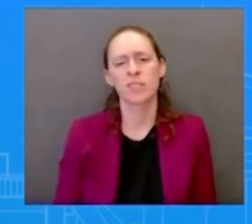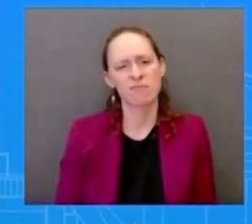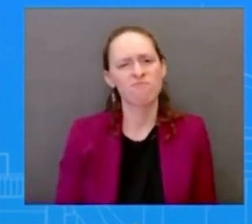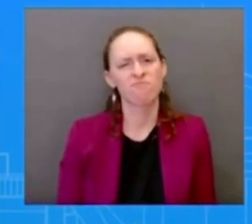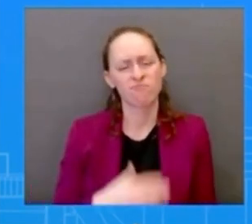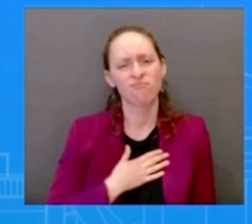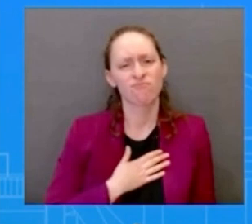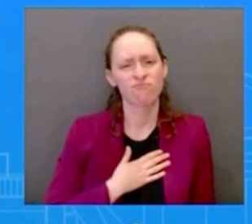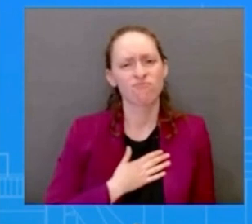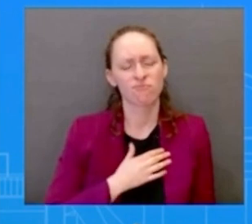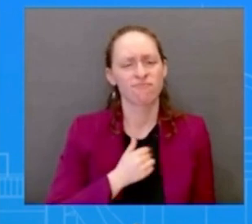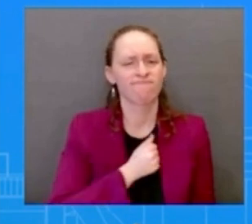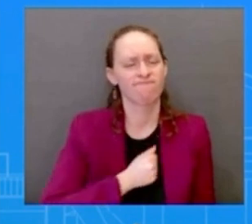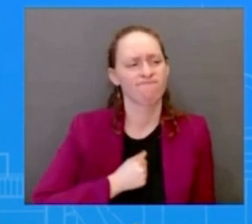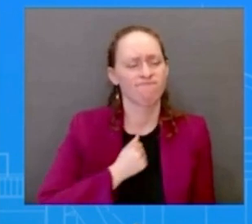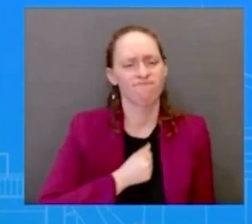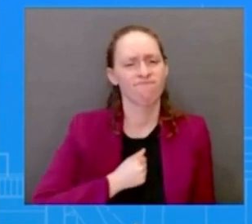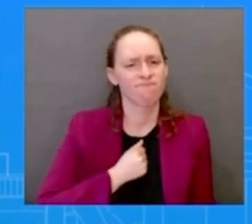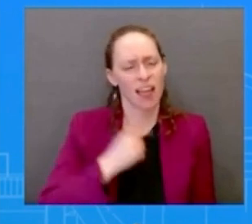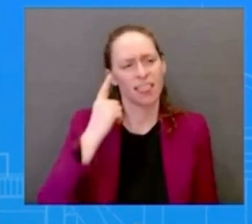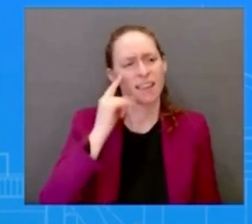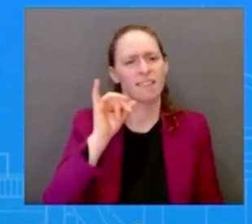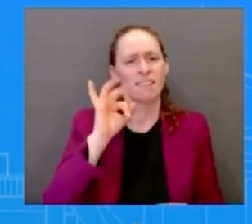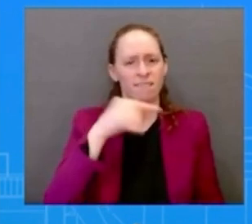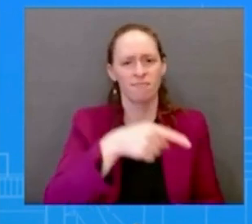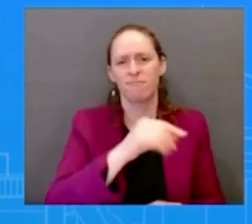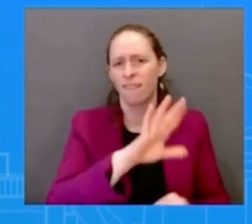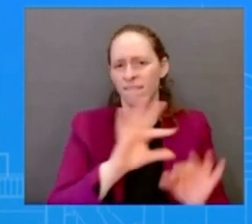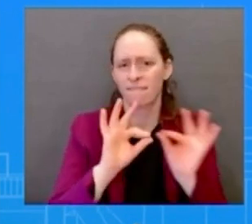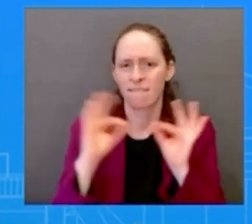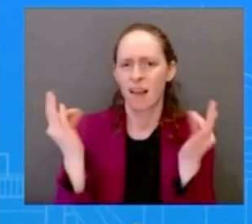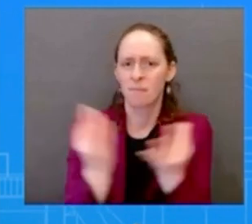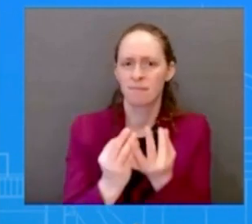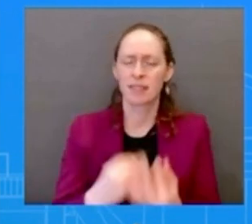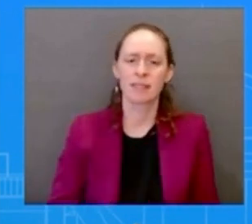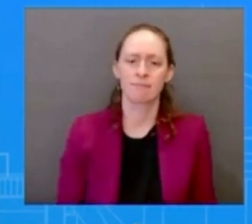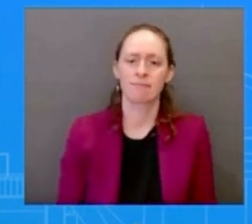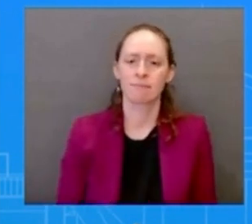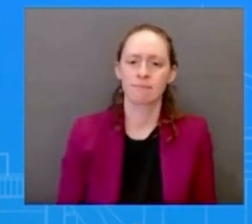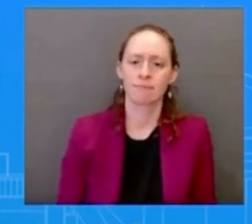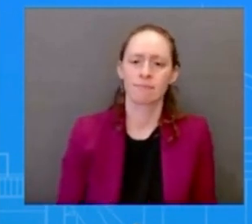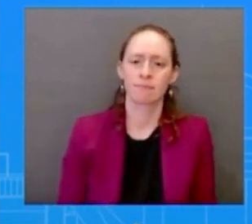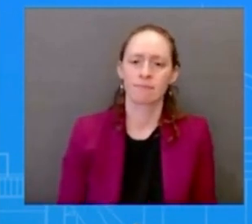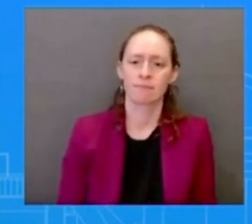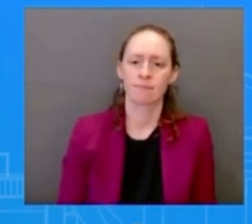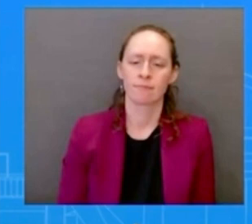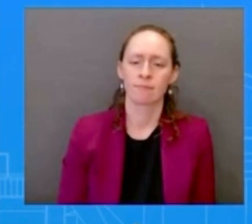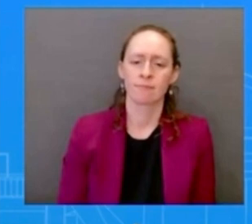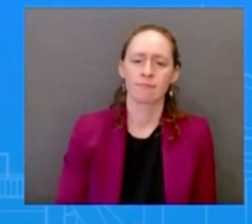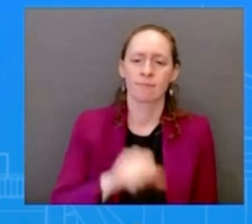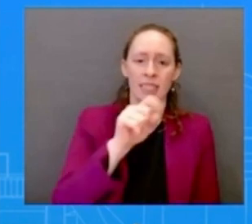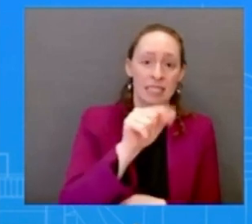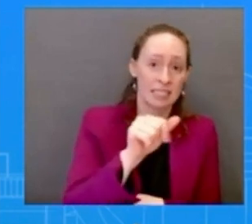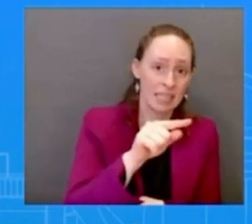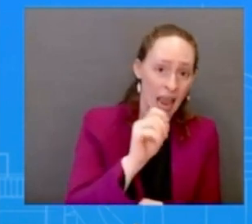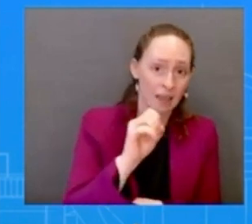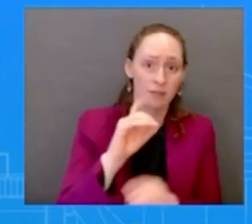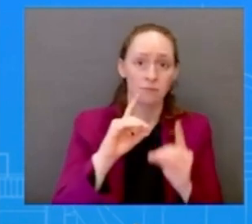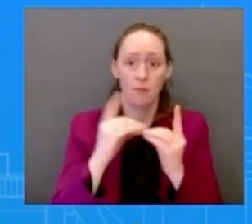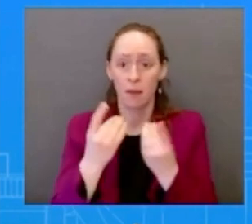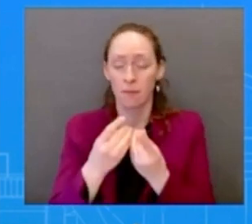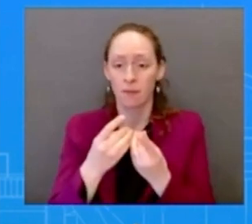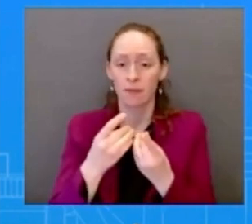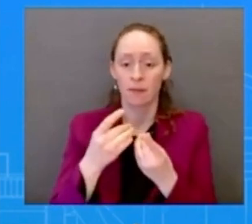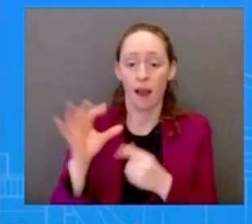and i would have to refer you to the doj and the state department on this let me ask you this so since there's an fbi investigation does that mean nothing happens